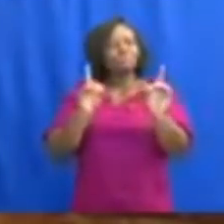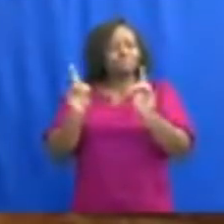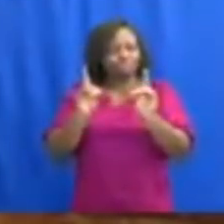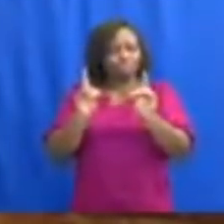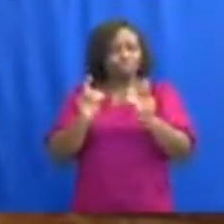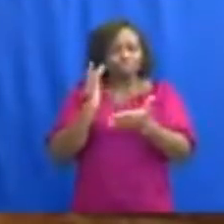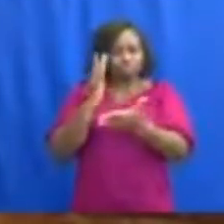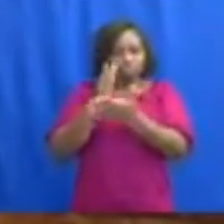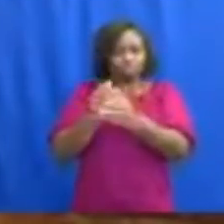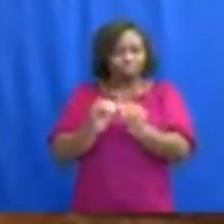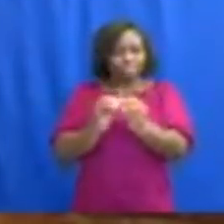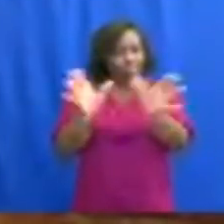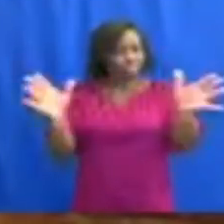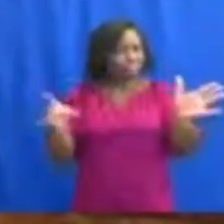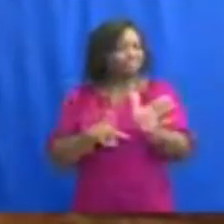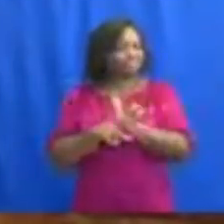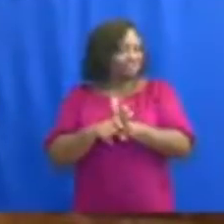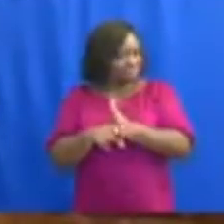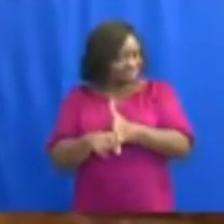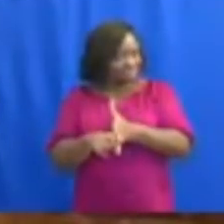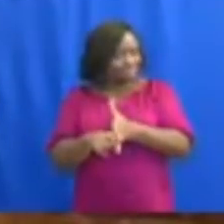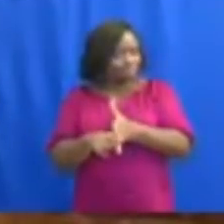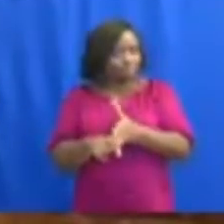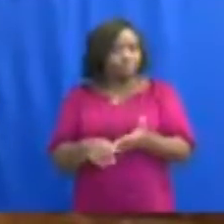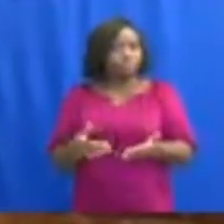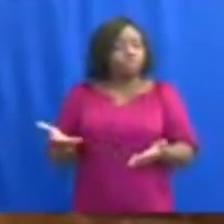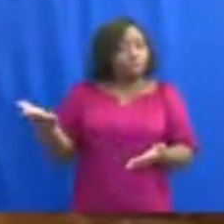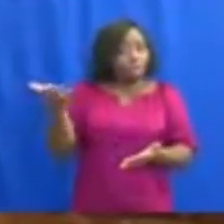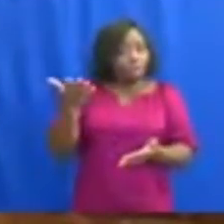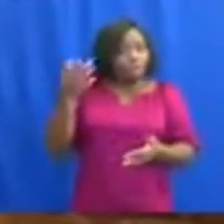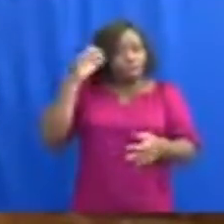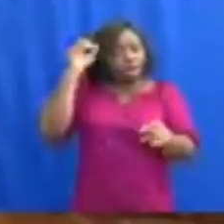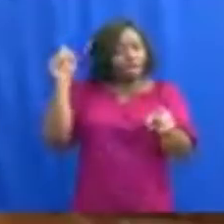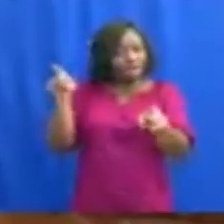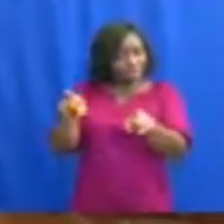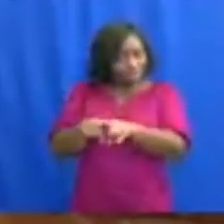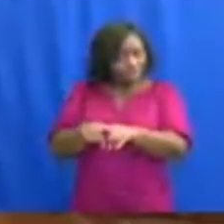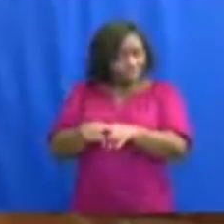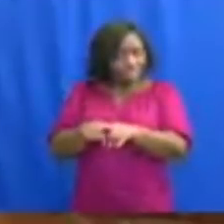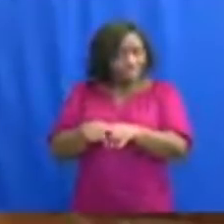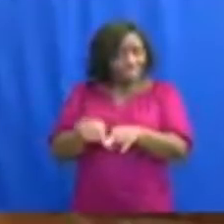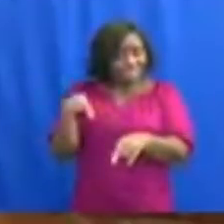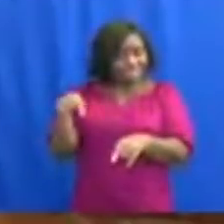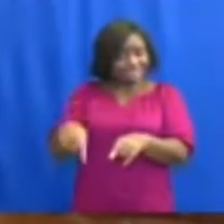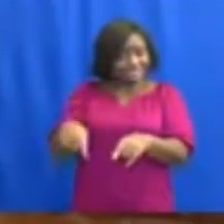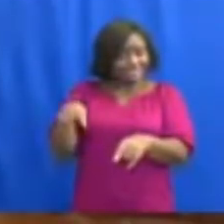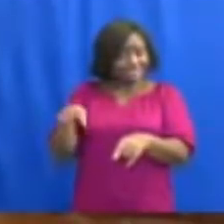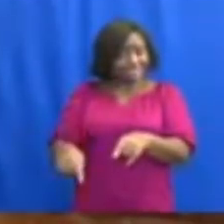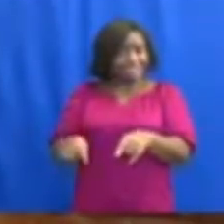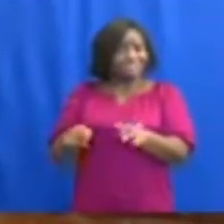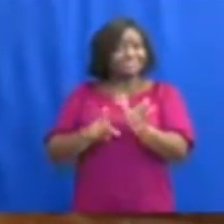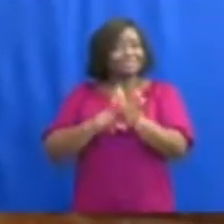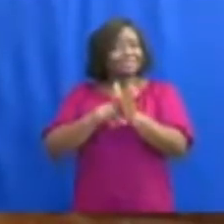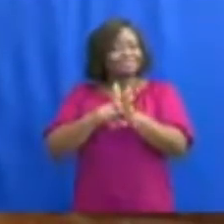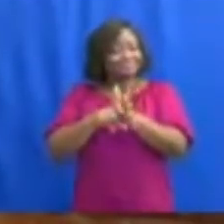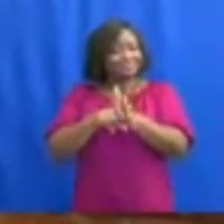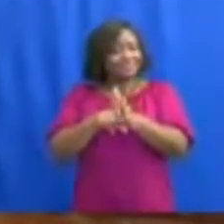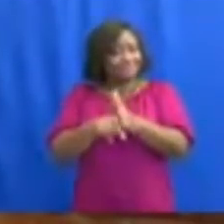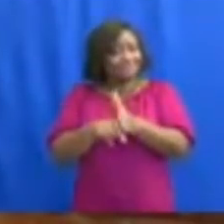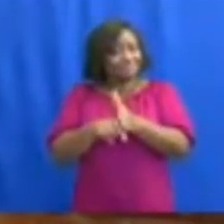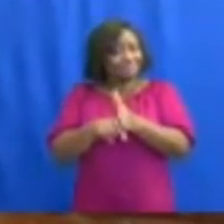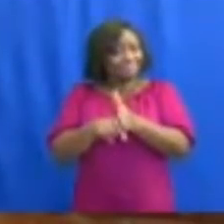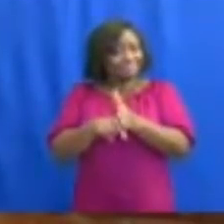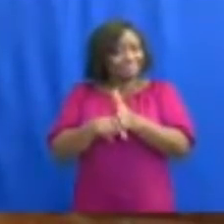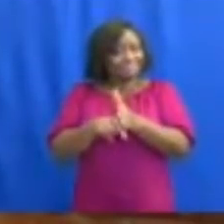spread of the virus. We all agreed that this novel disease has